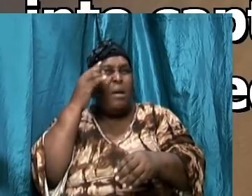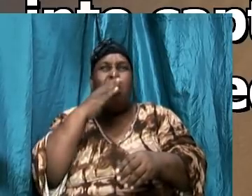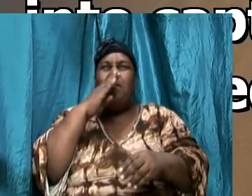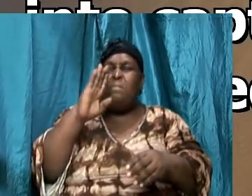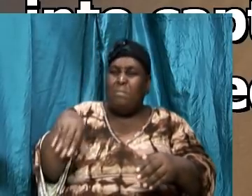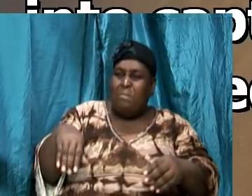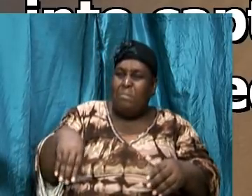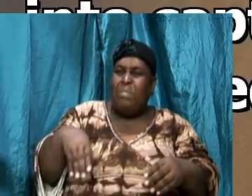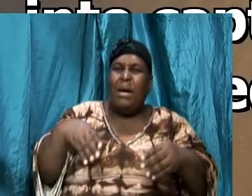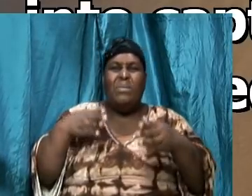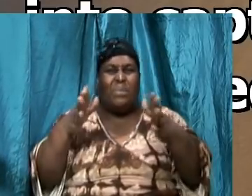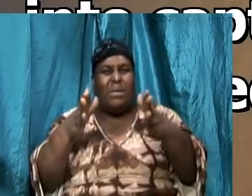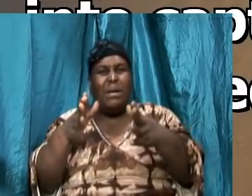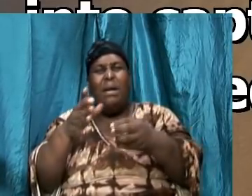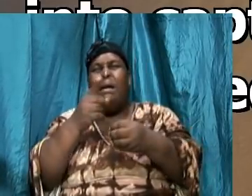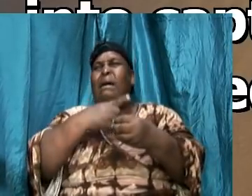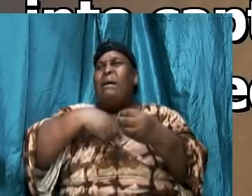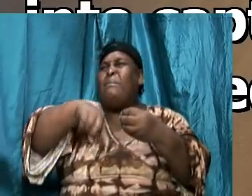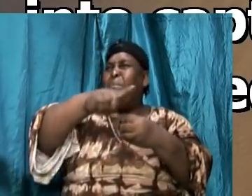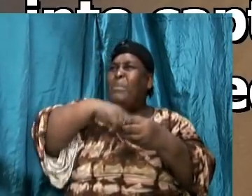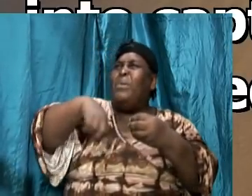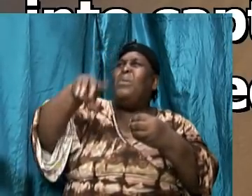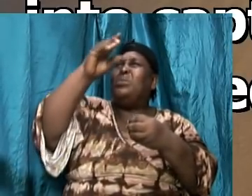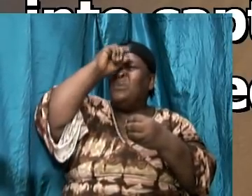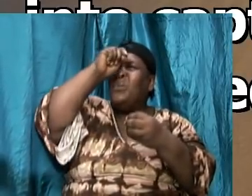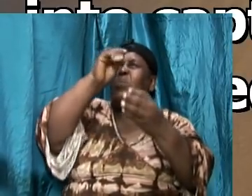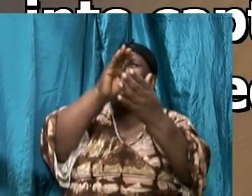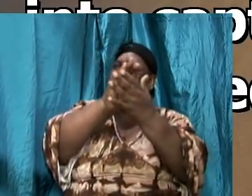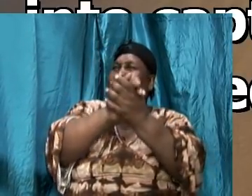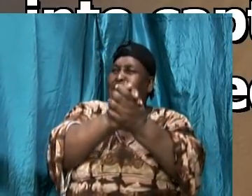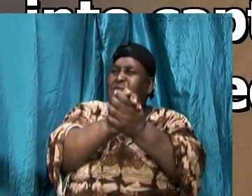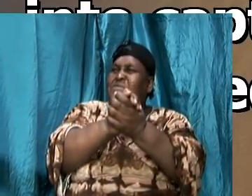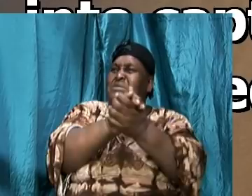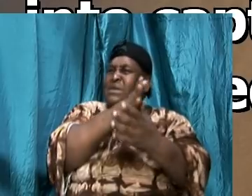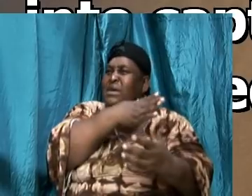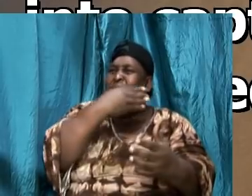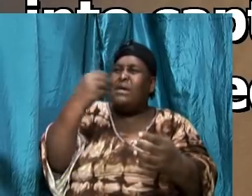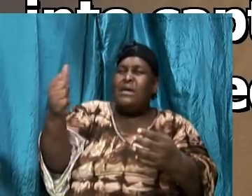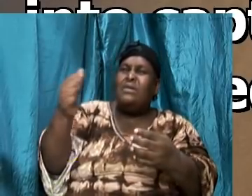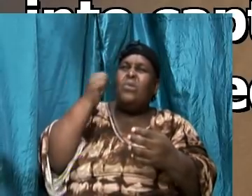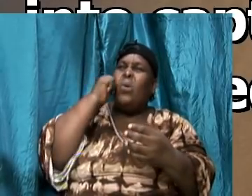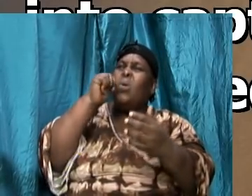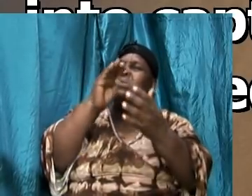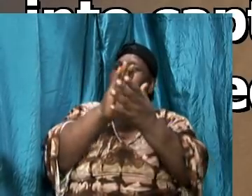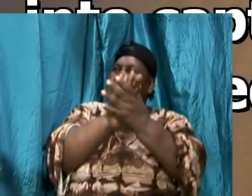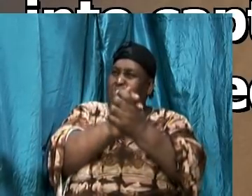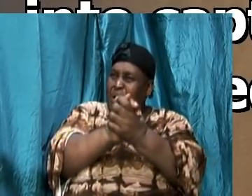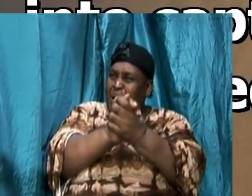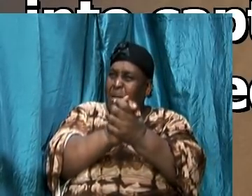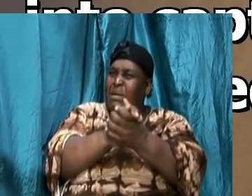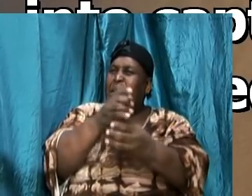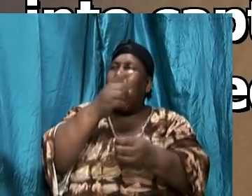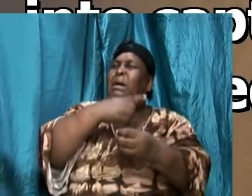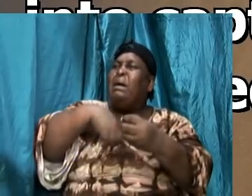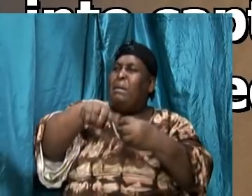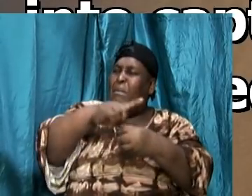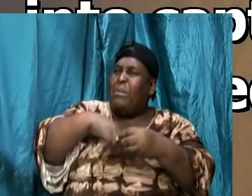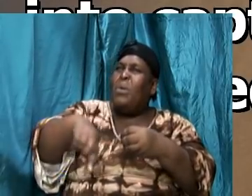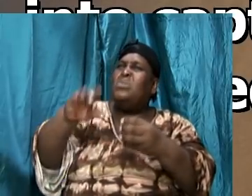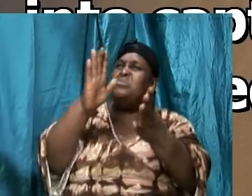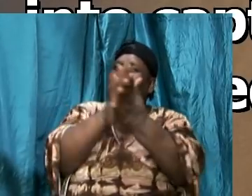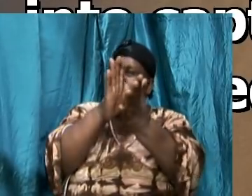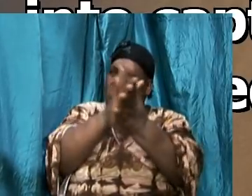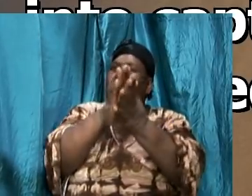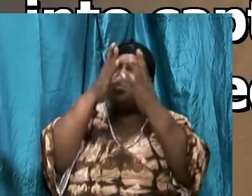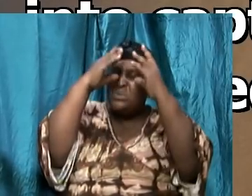about our wives or our husbands or our workplace, our schools, our teachers, and all kinds of